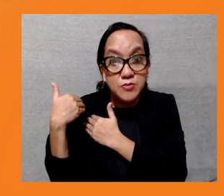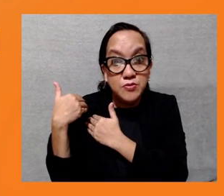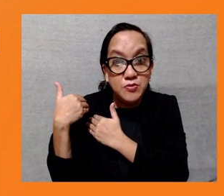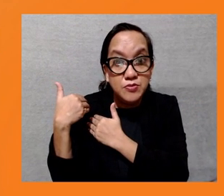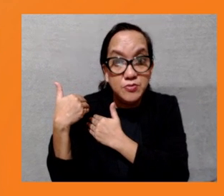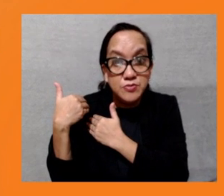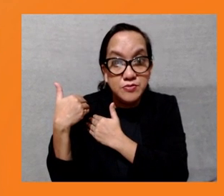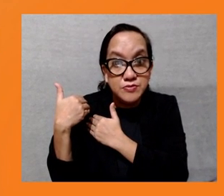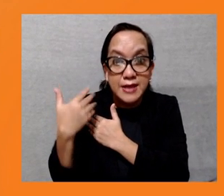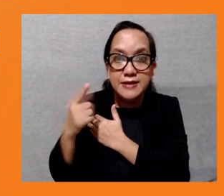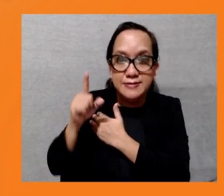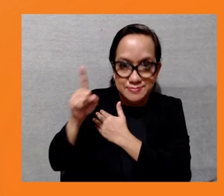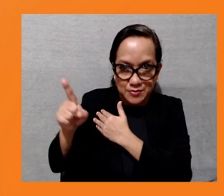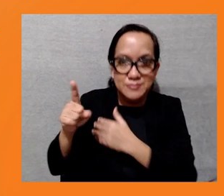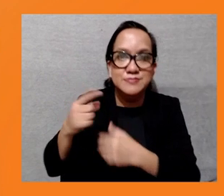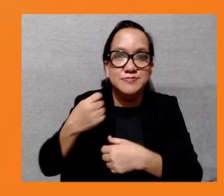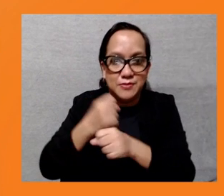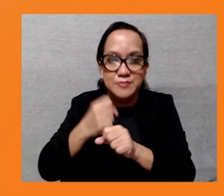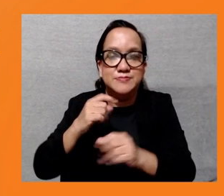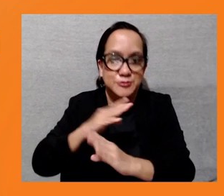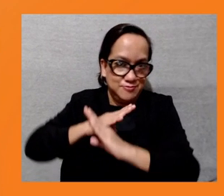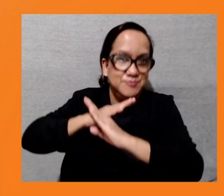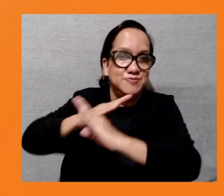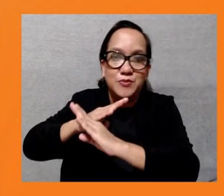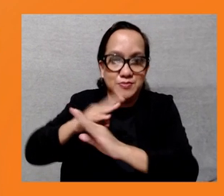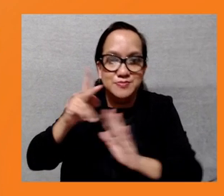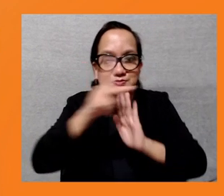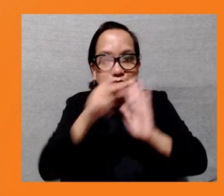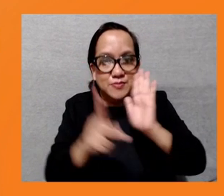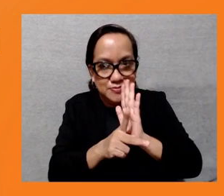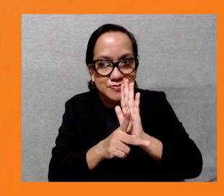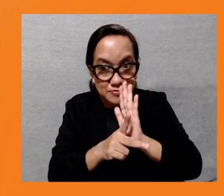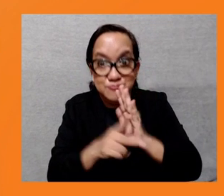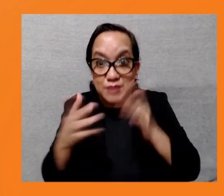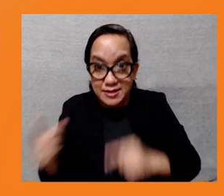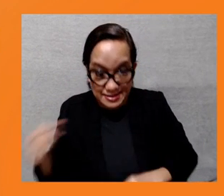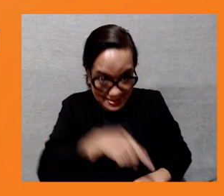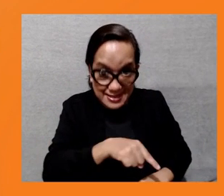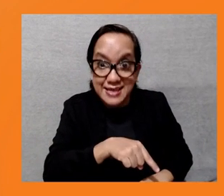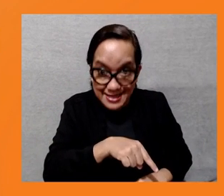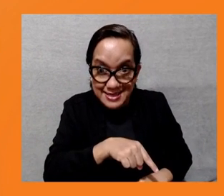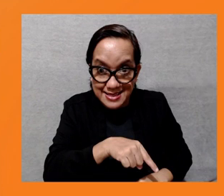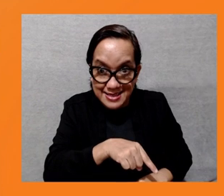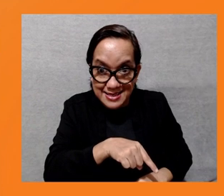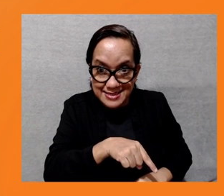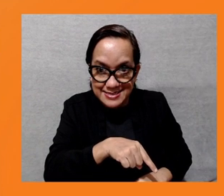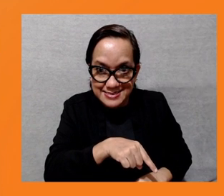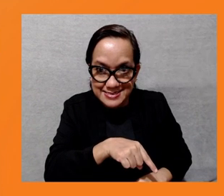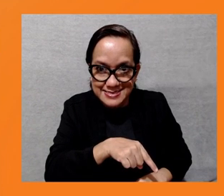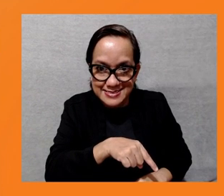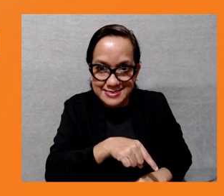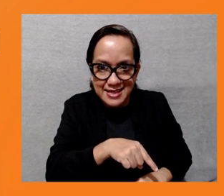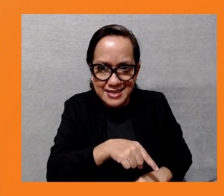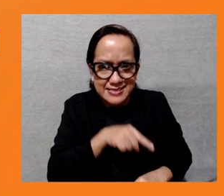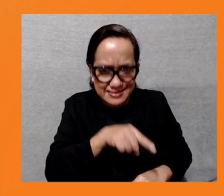so that it could reflect on what the new policy would look like. That's still going to be part of the consideration, but we are already actually